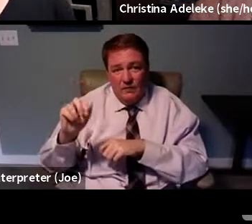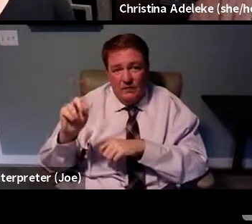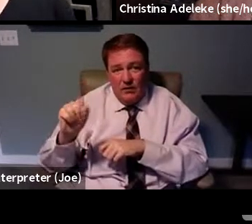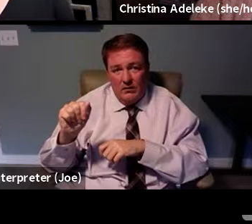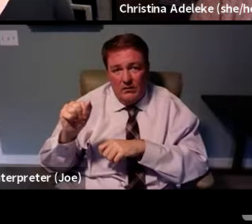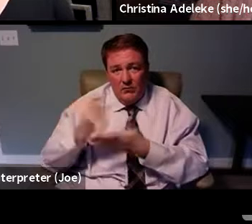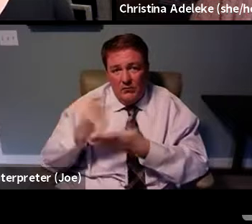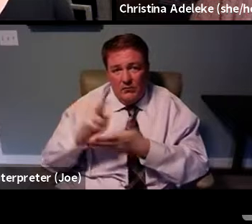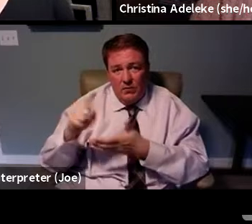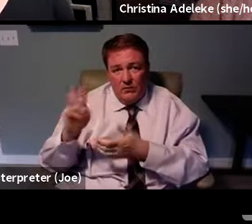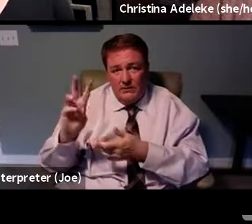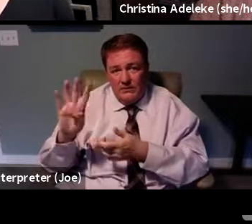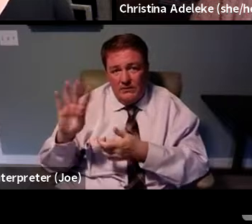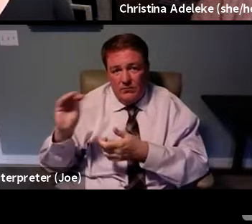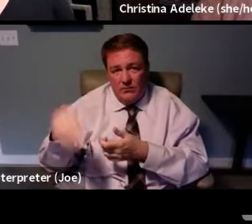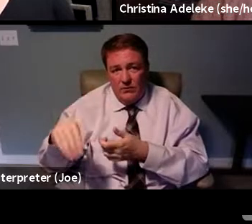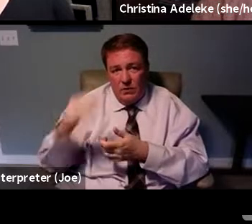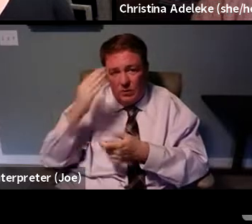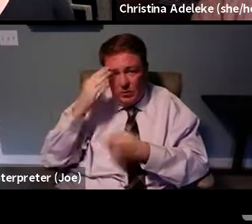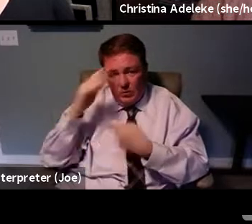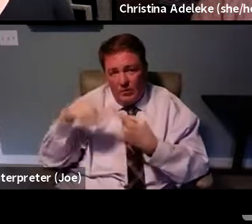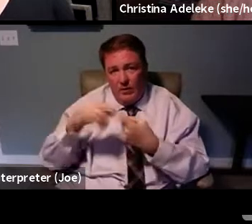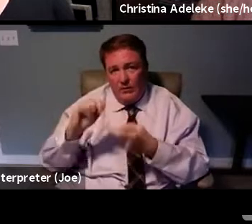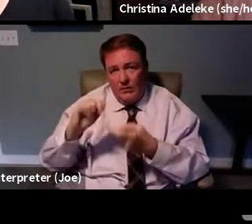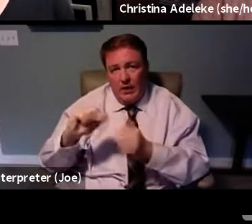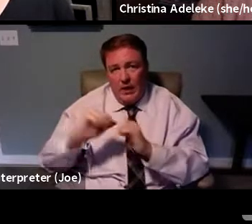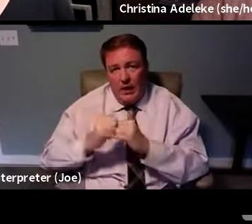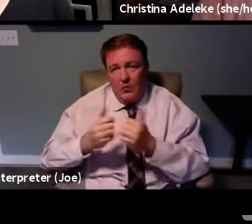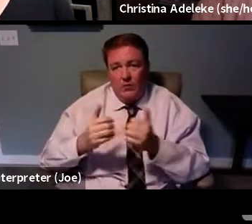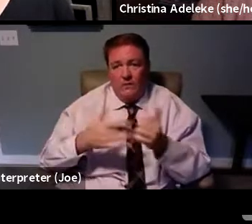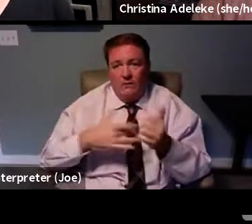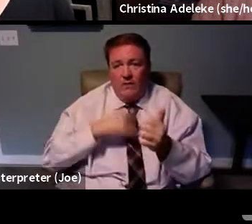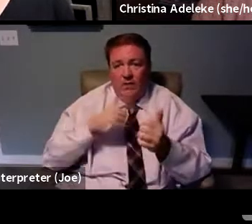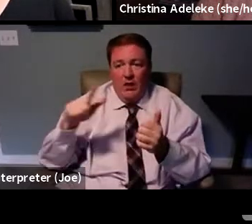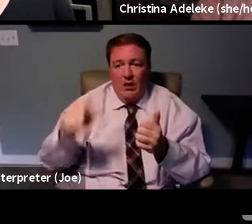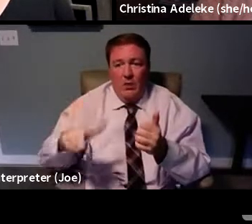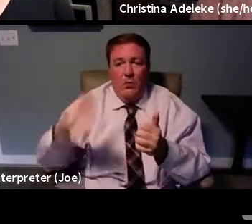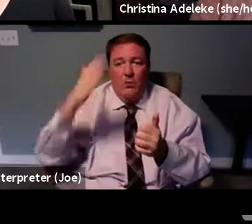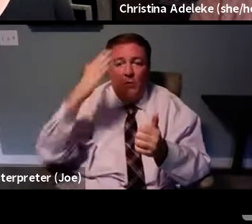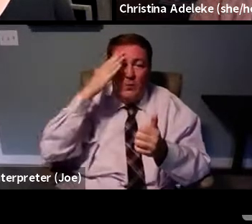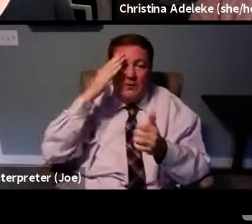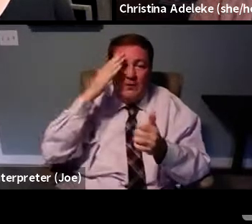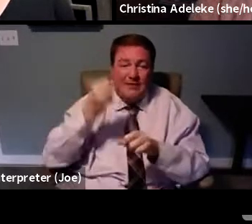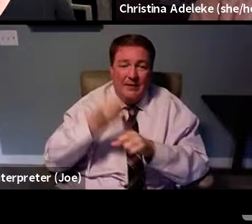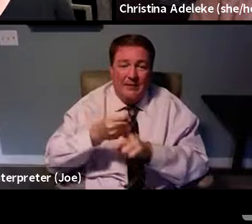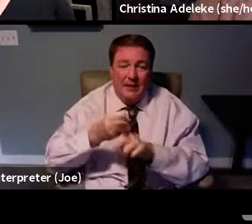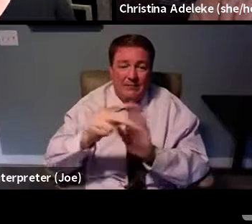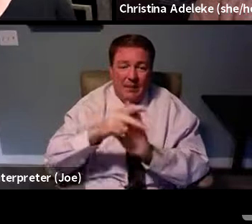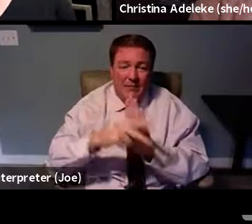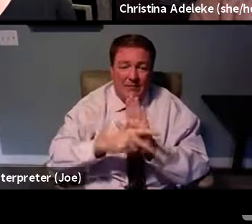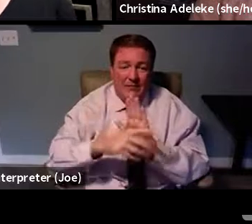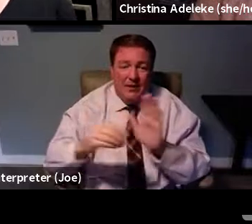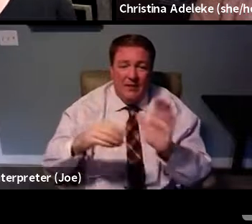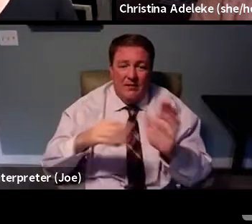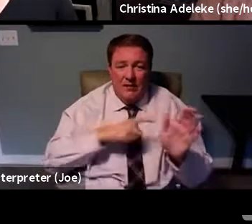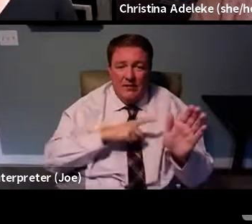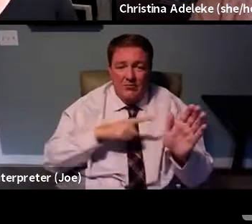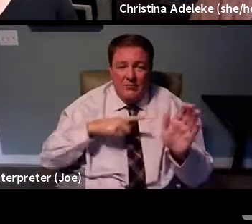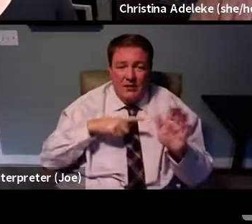only about 64% of people know about it. How do you think this low awareness impacts policy and legislative efforts?